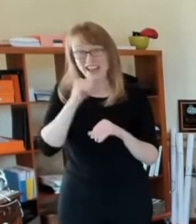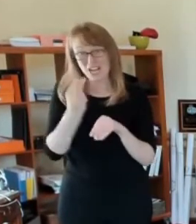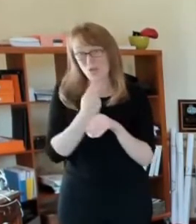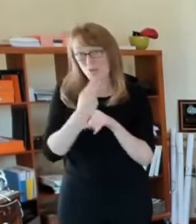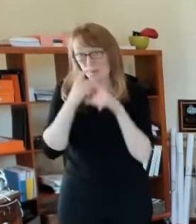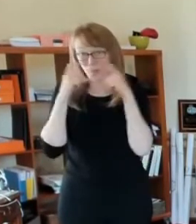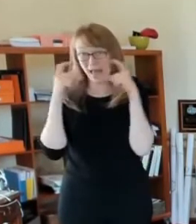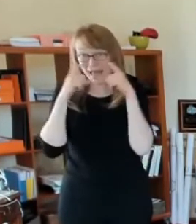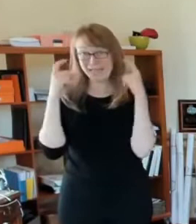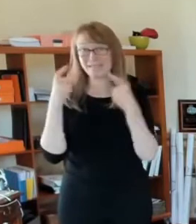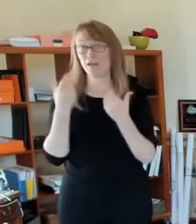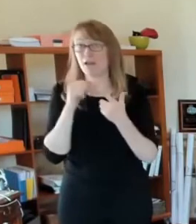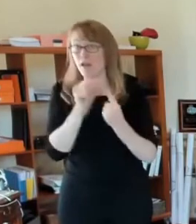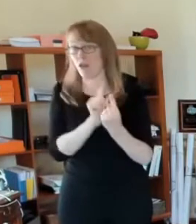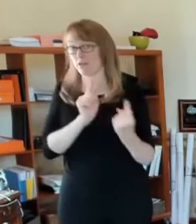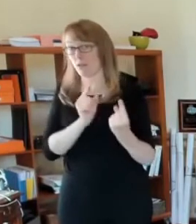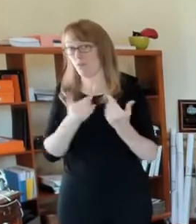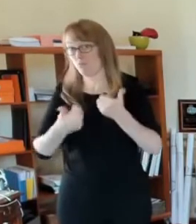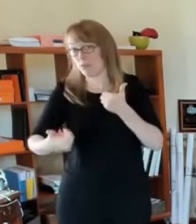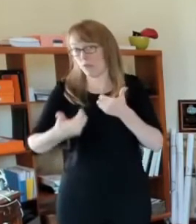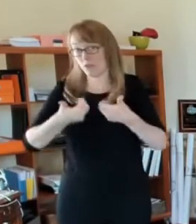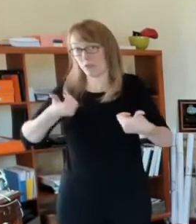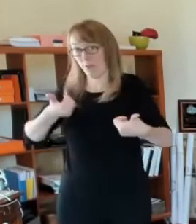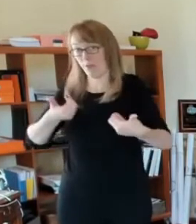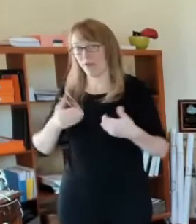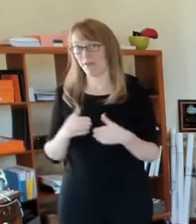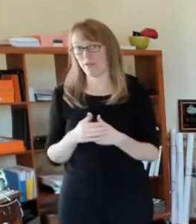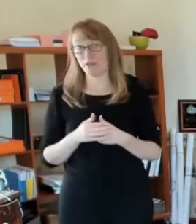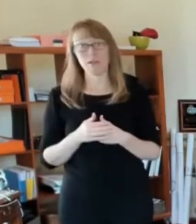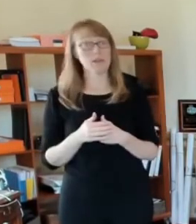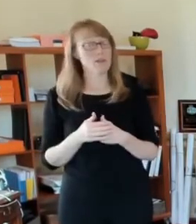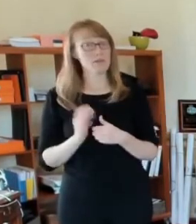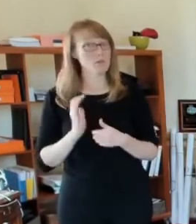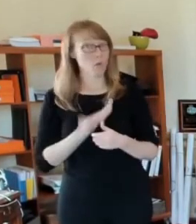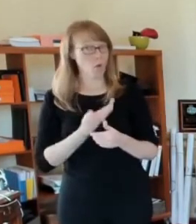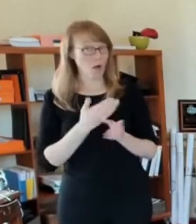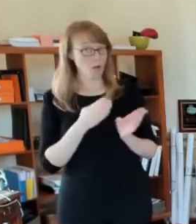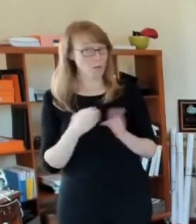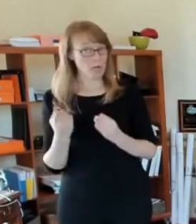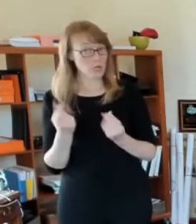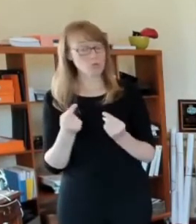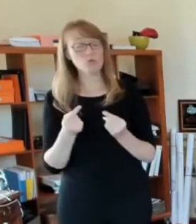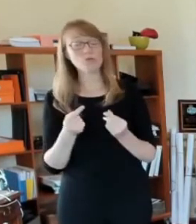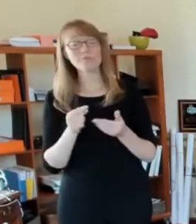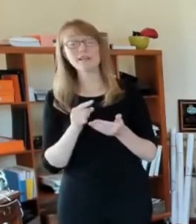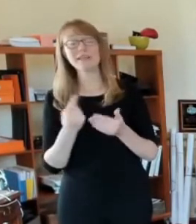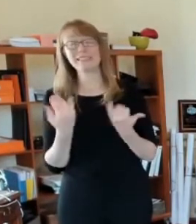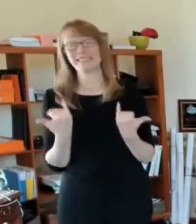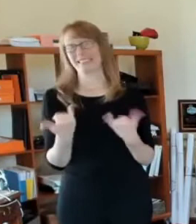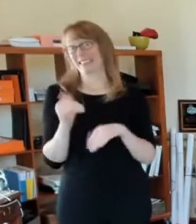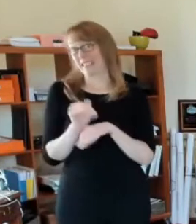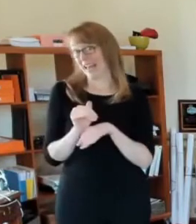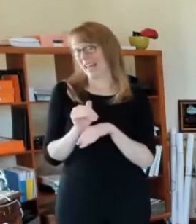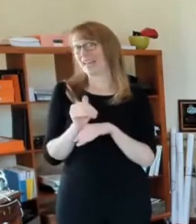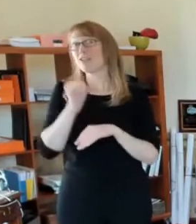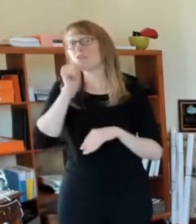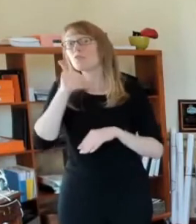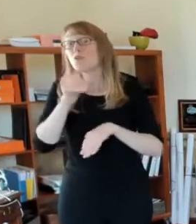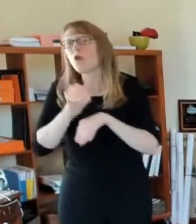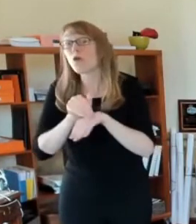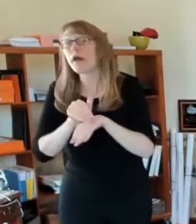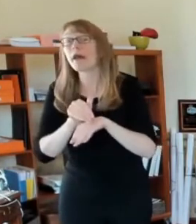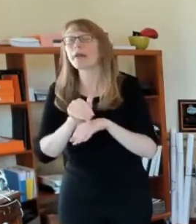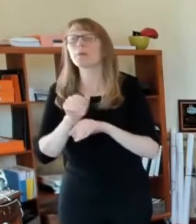folks will be out and about, uh, tonight, tomorrow night, um, really getting some